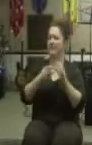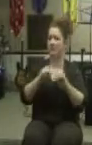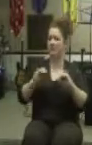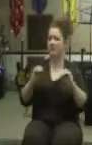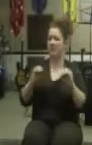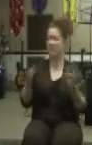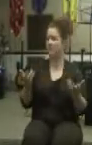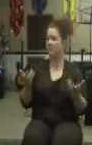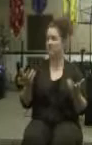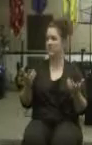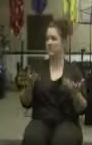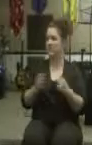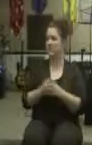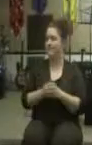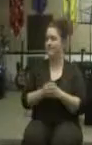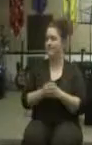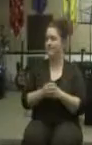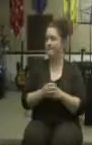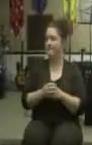I mean, they didn't do it at all.